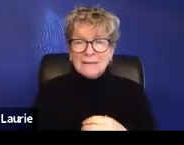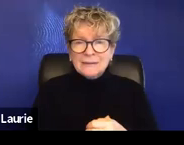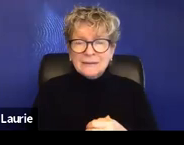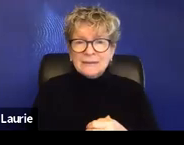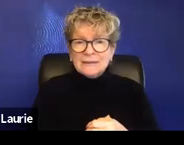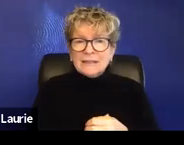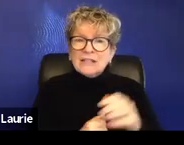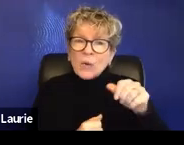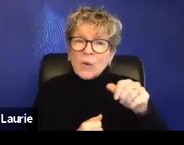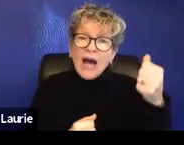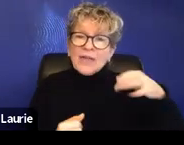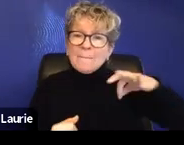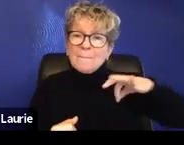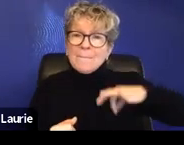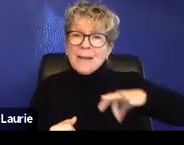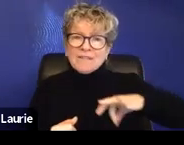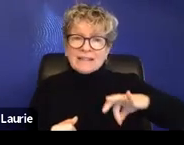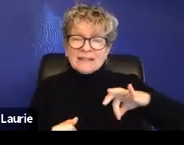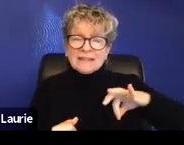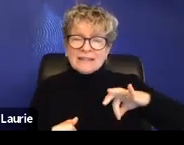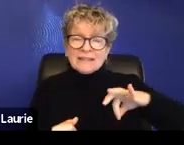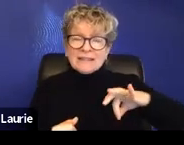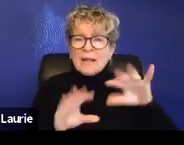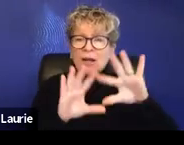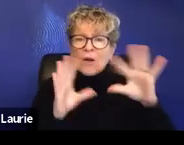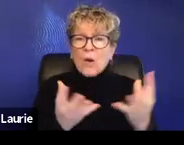some other benefits of being holistic that you can think of?